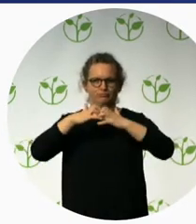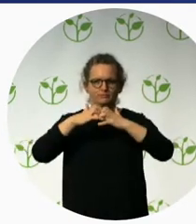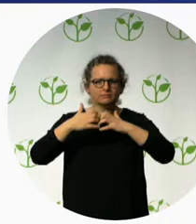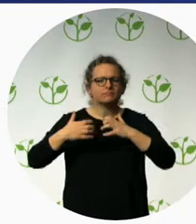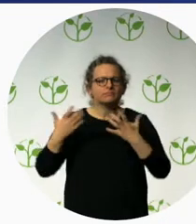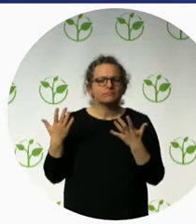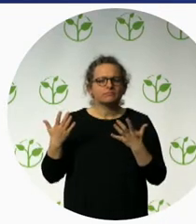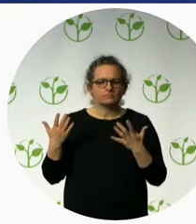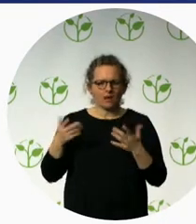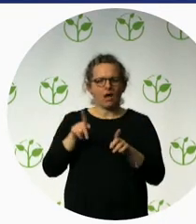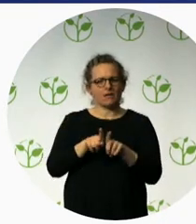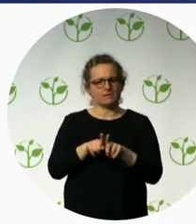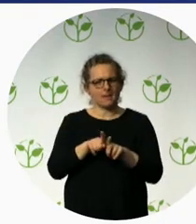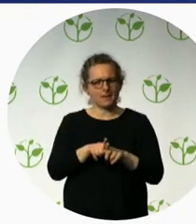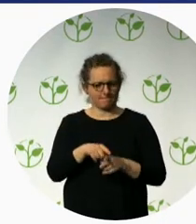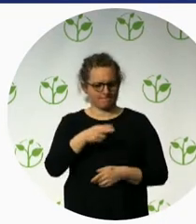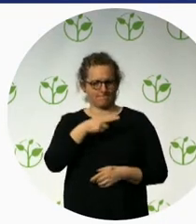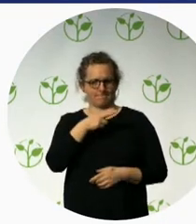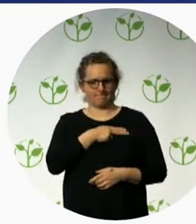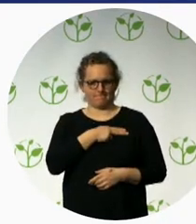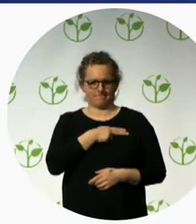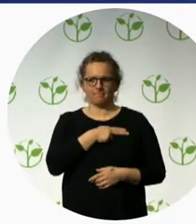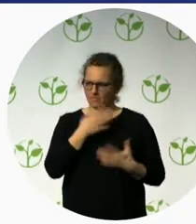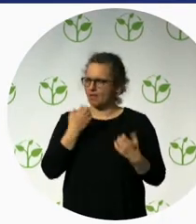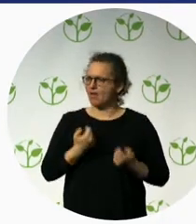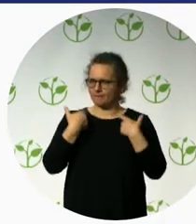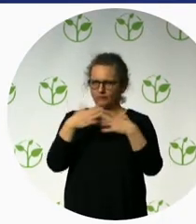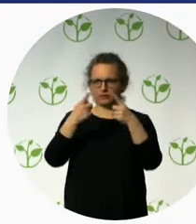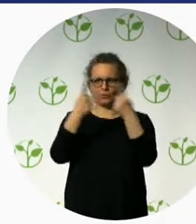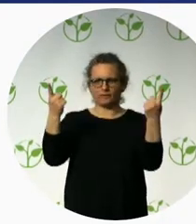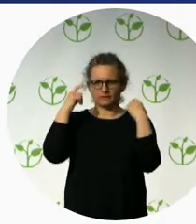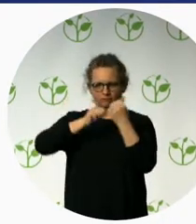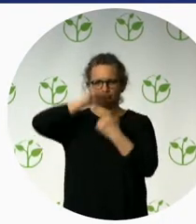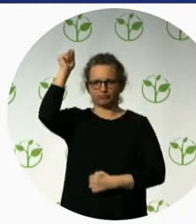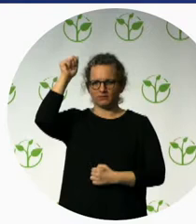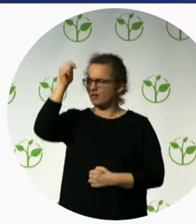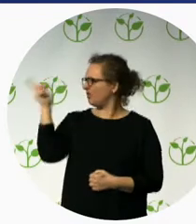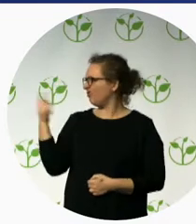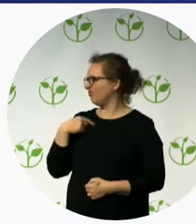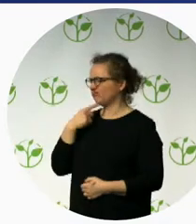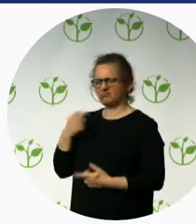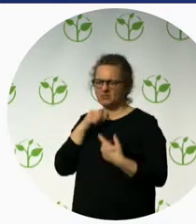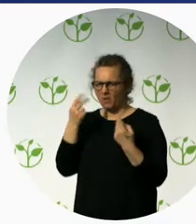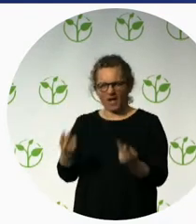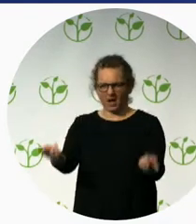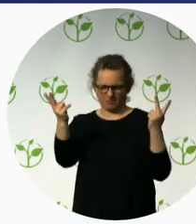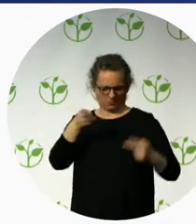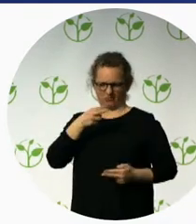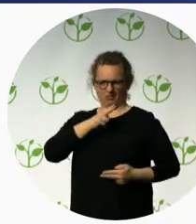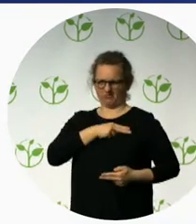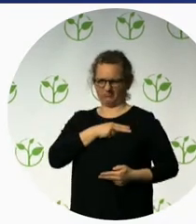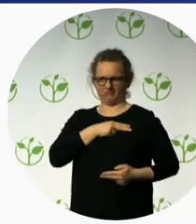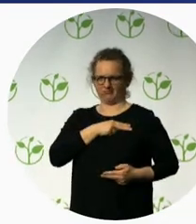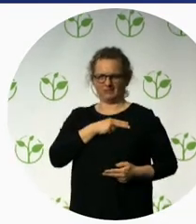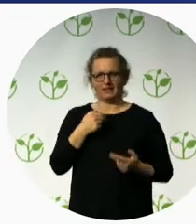she's been working with companies including HCL, Nokia and Adobe before she decided to go for this idea